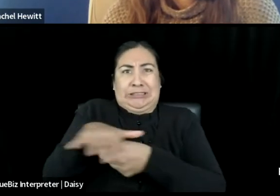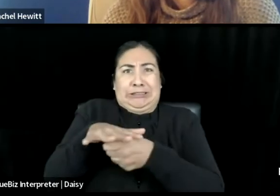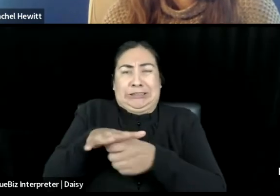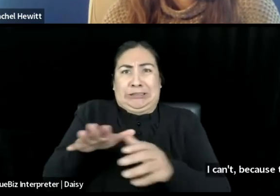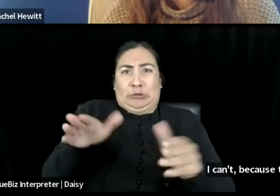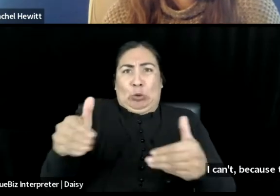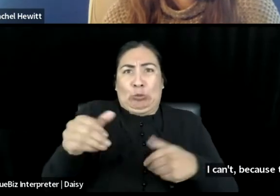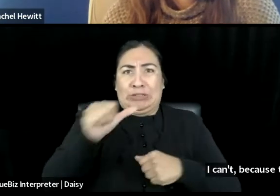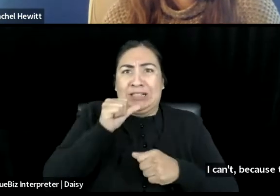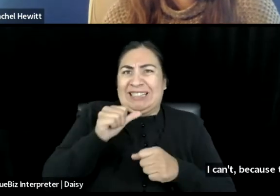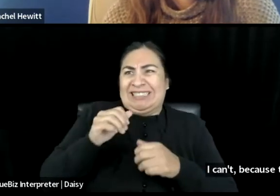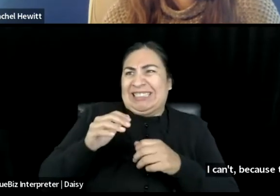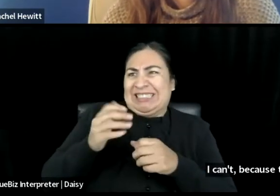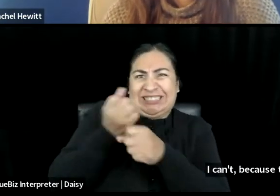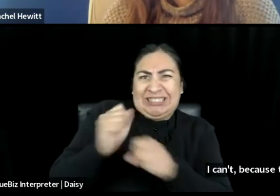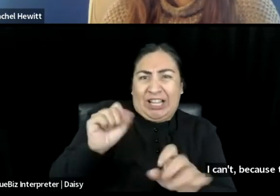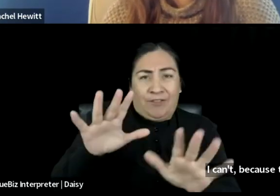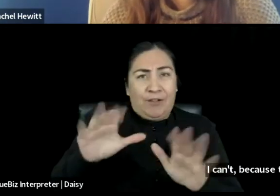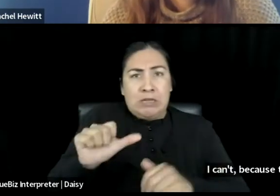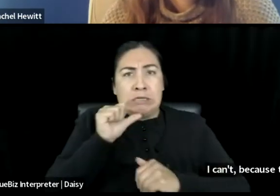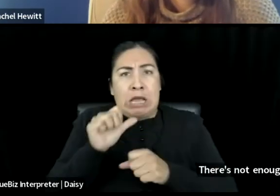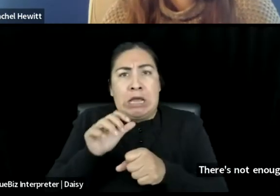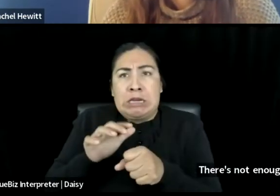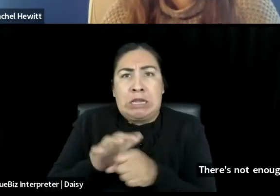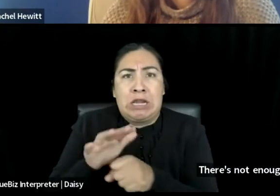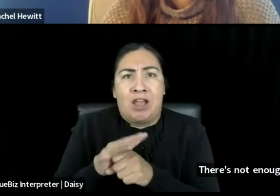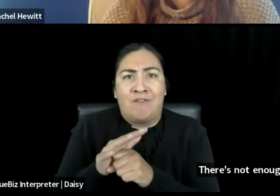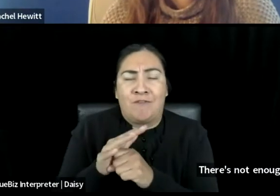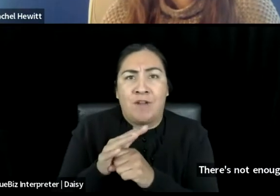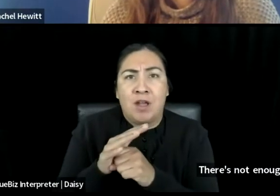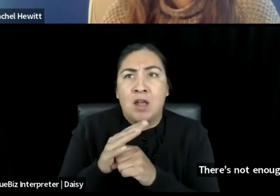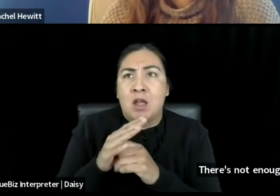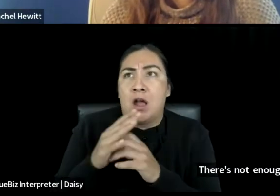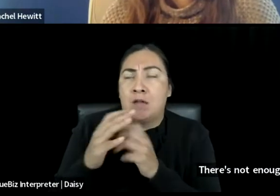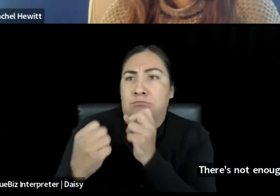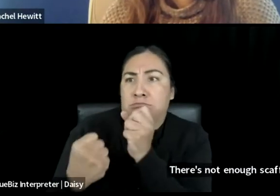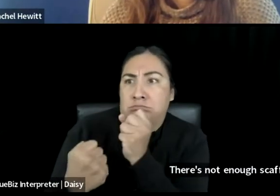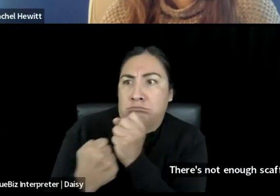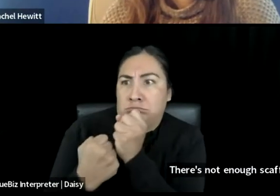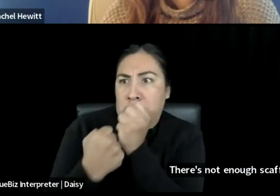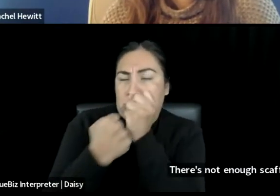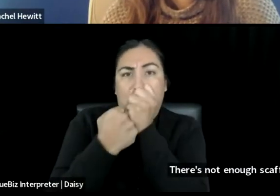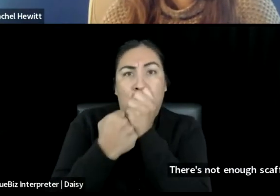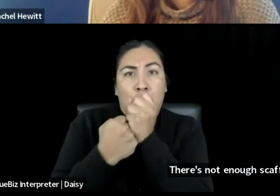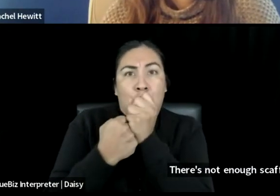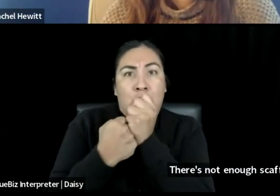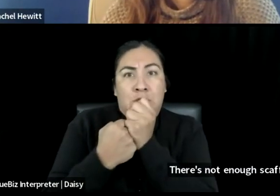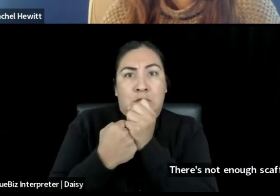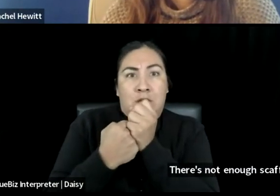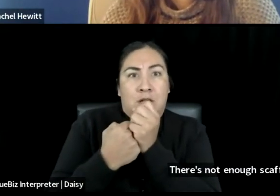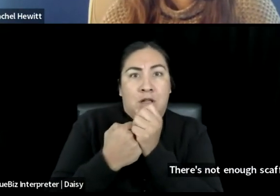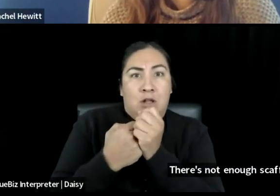There's not enough scaffolding to hold my full self. And I have to have that now. Um,